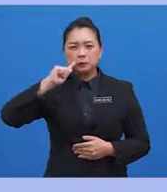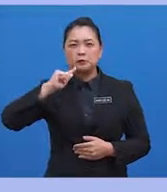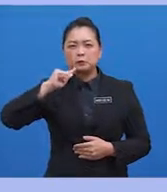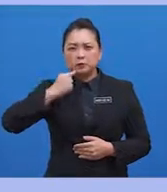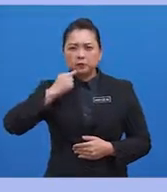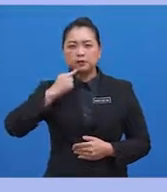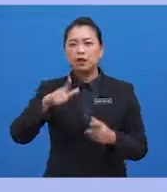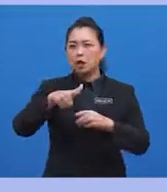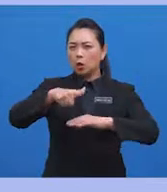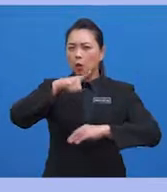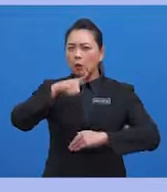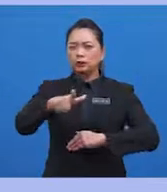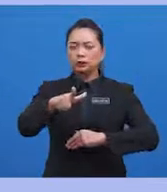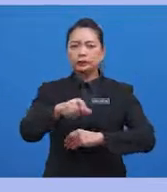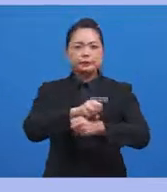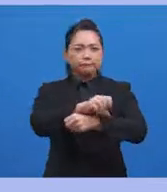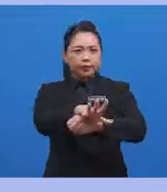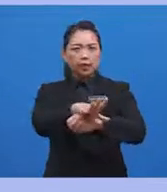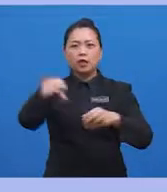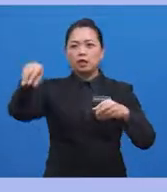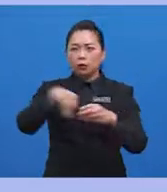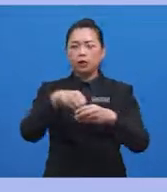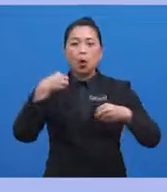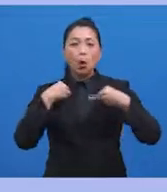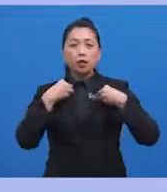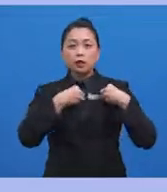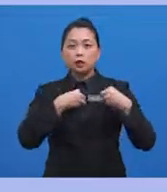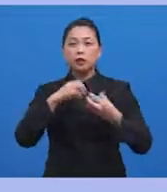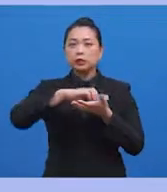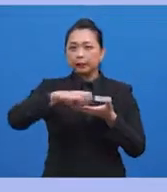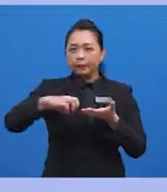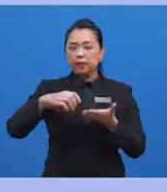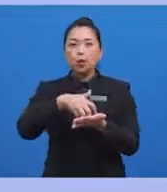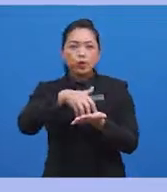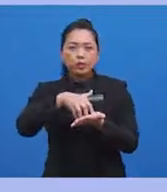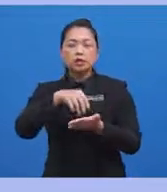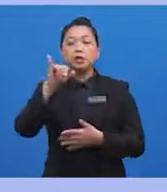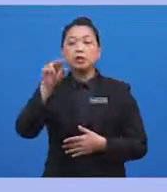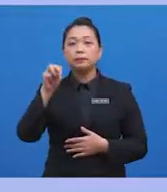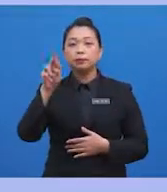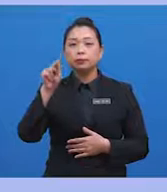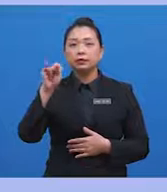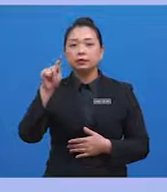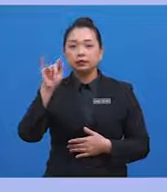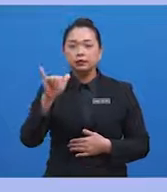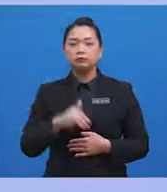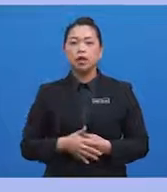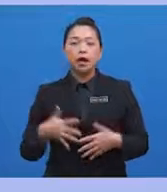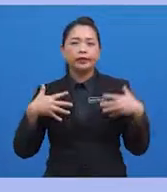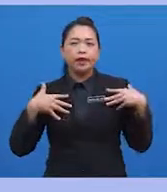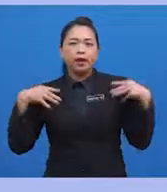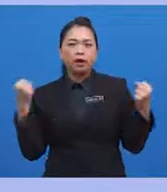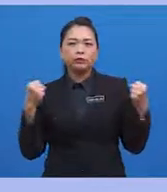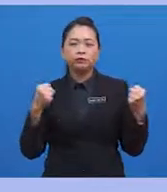effects, including organ damage and weakened immunity. In addition to the numerous mental health issues